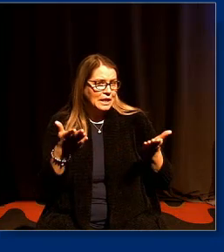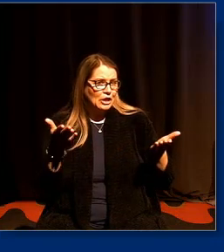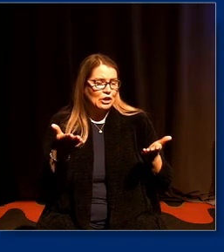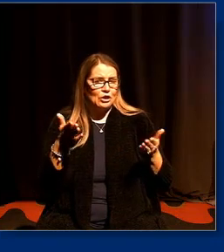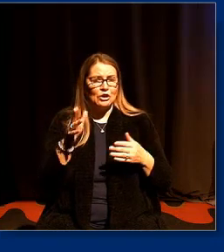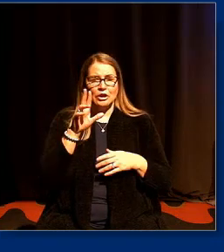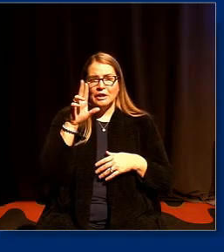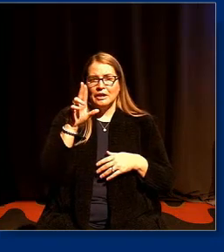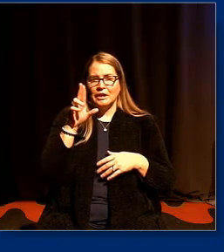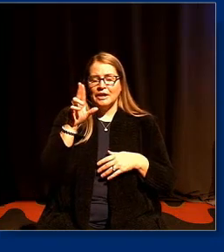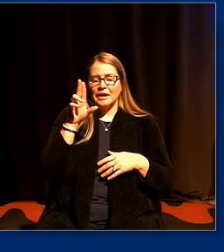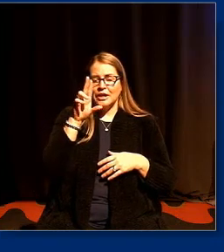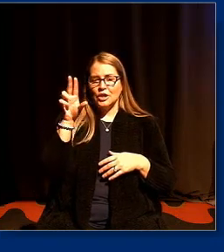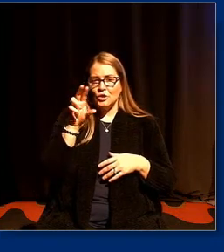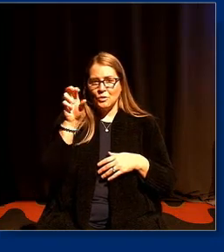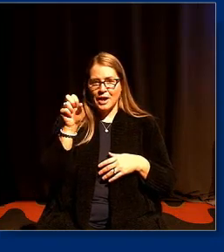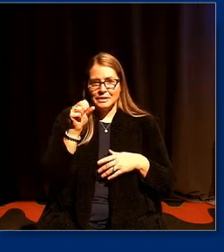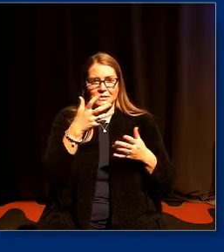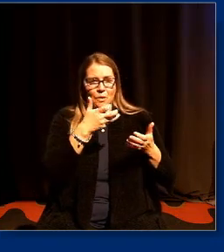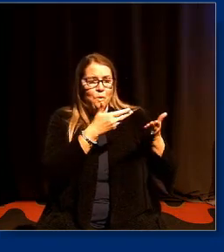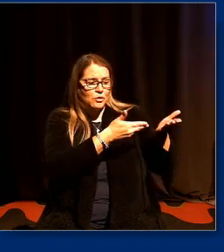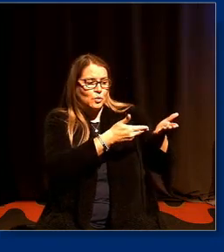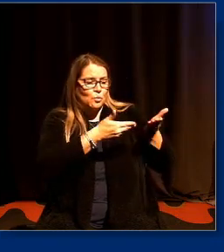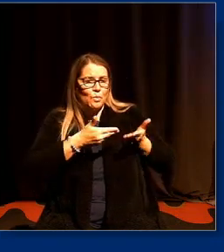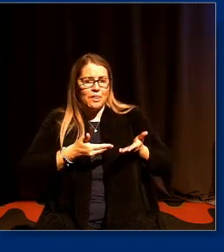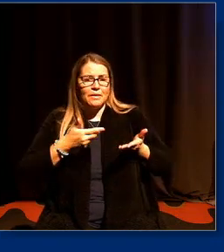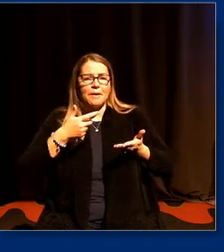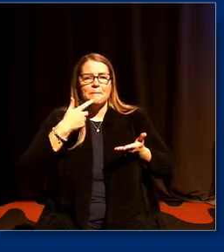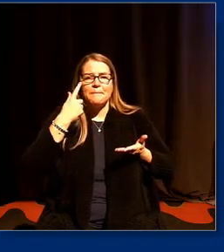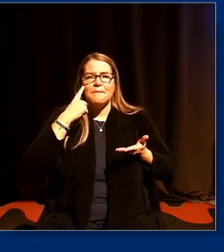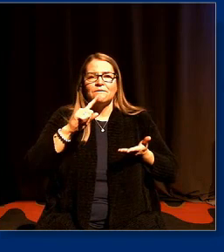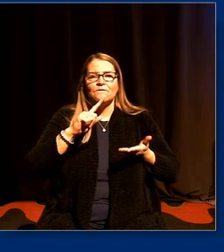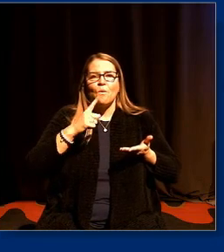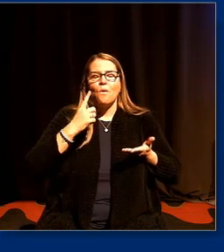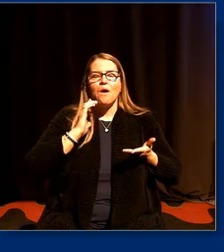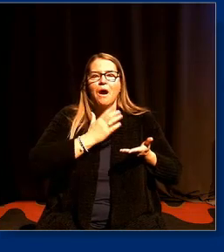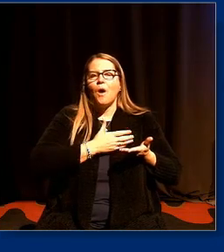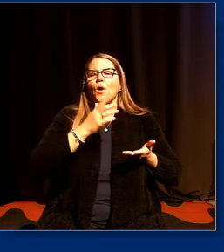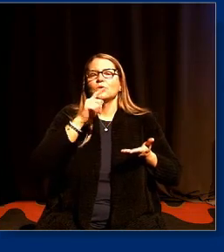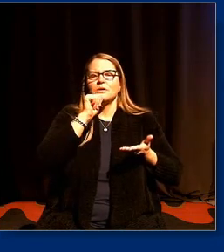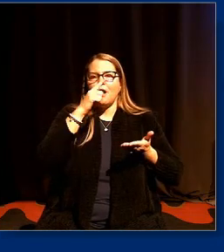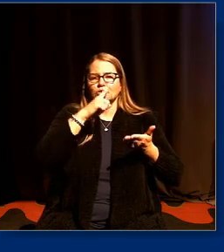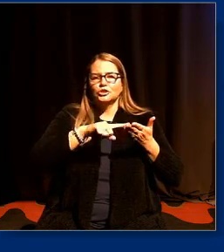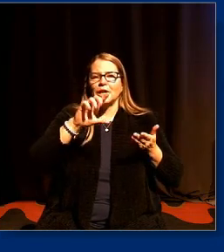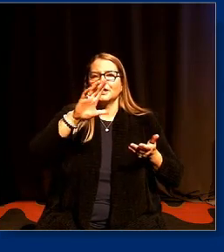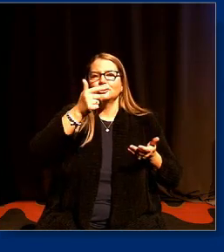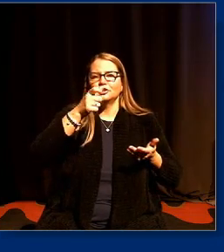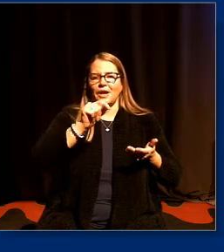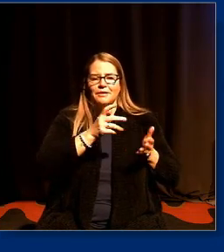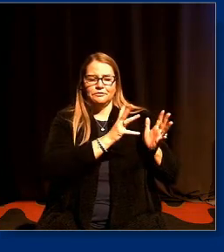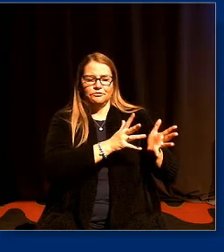i want to just welcome him again for joining us coming all this way for this conversation